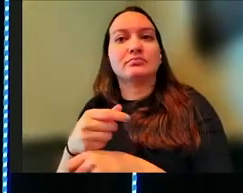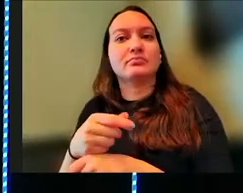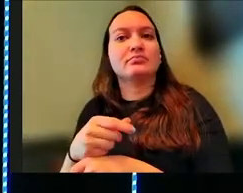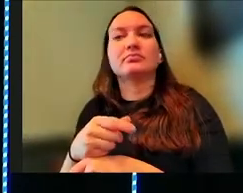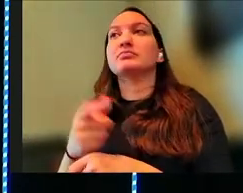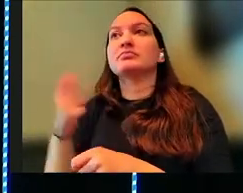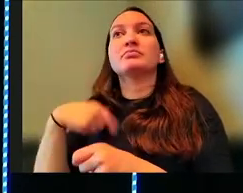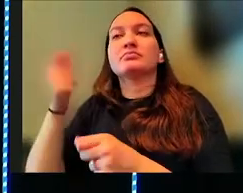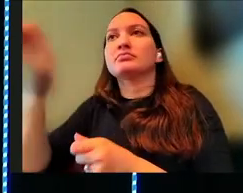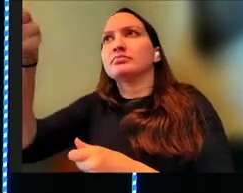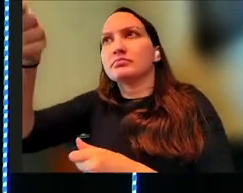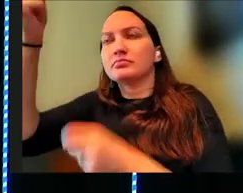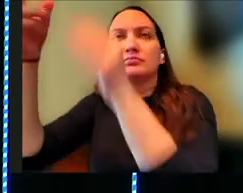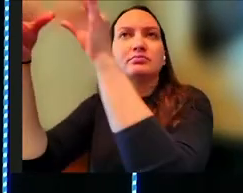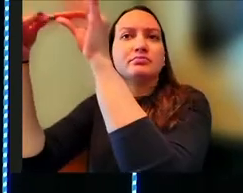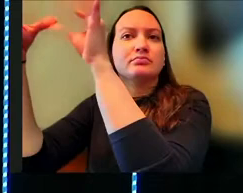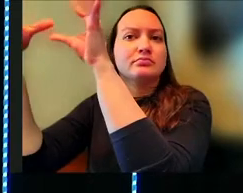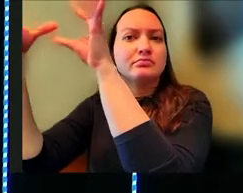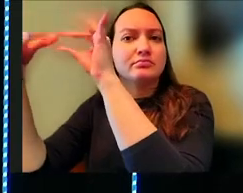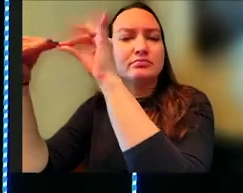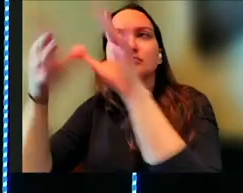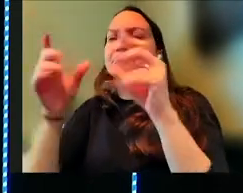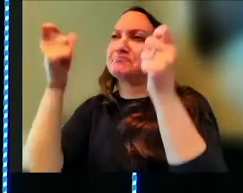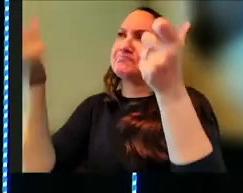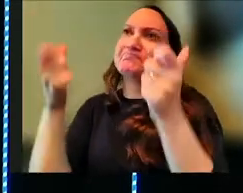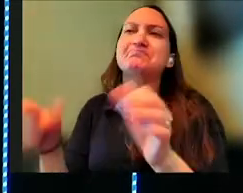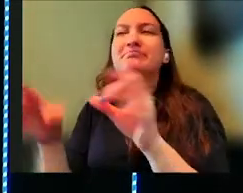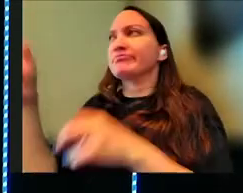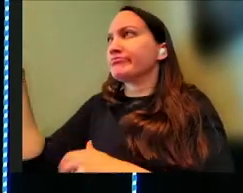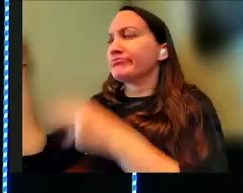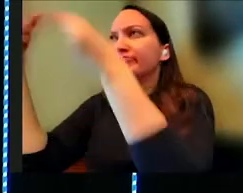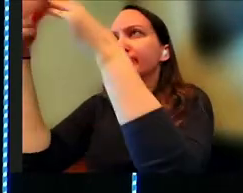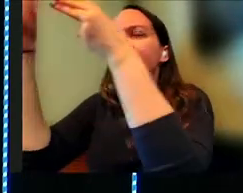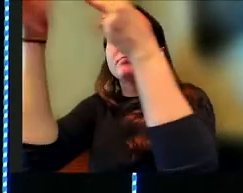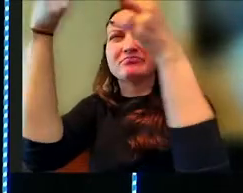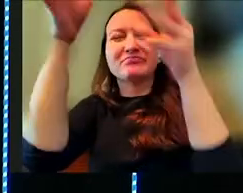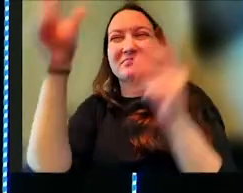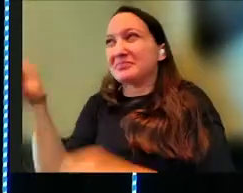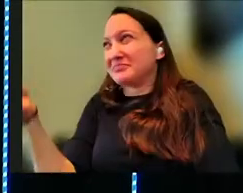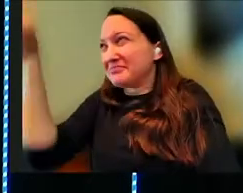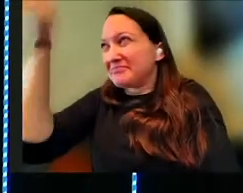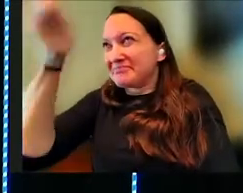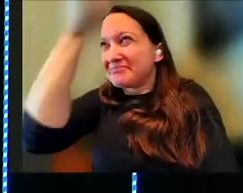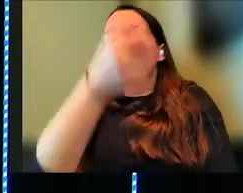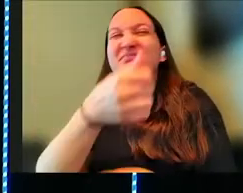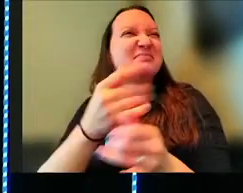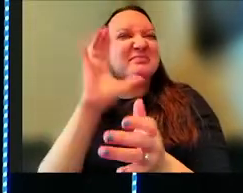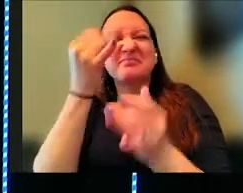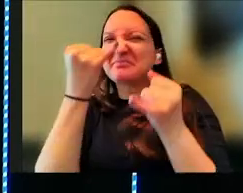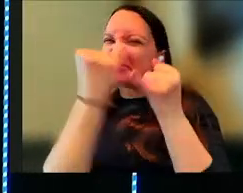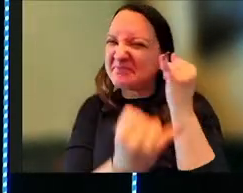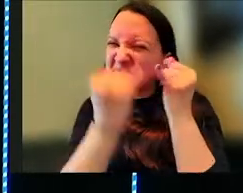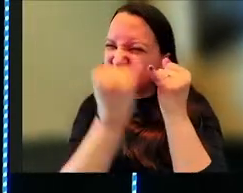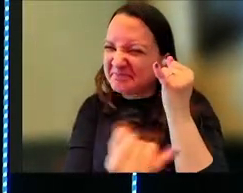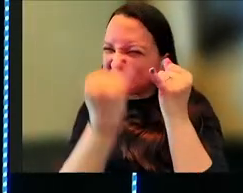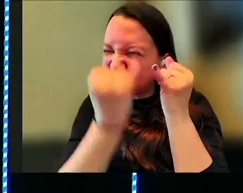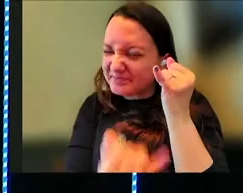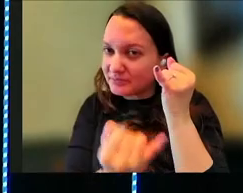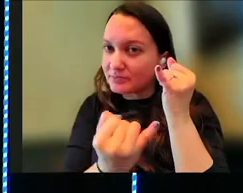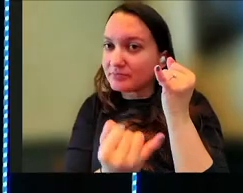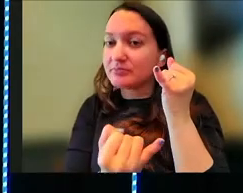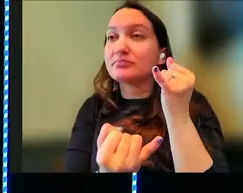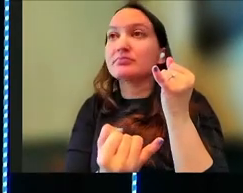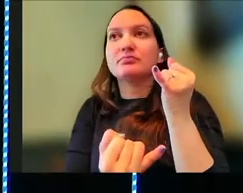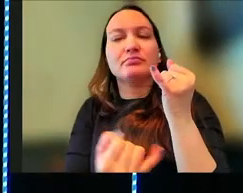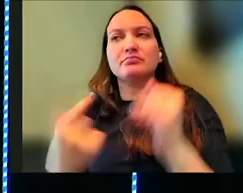lift, and it pops it off. We're going great. Get through a bunch of them. Come to like one of the last ones, y'all. Okay? And this bad boy was like,